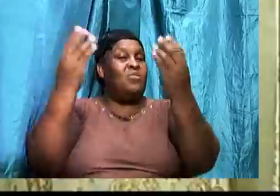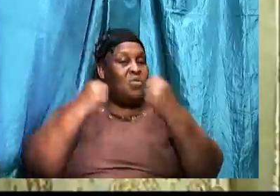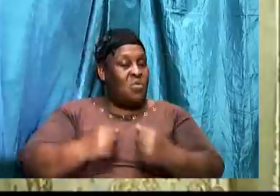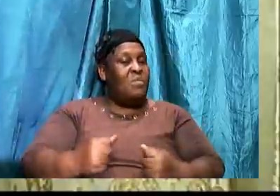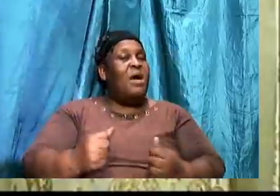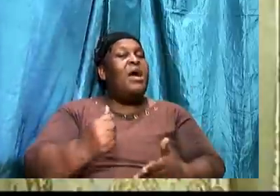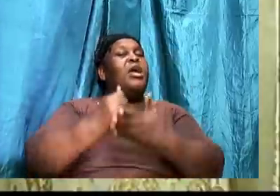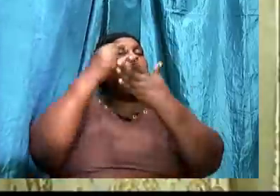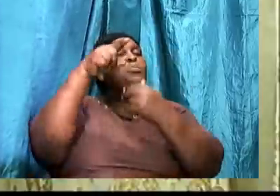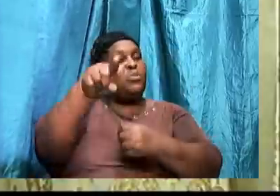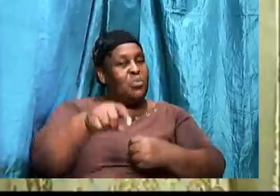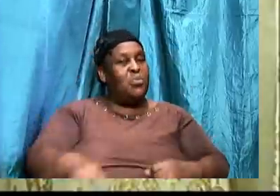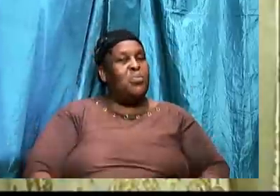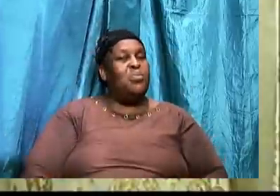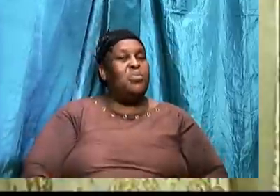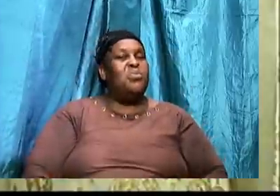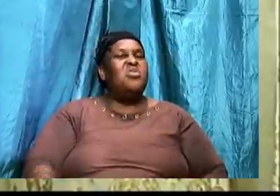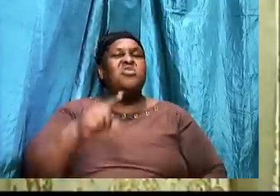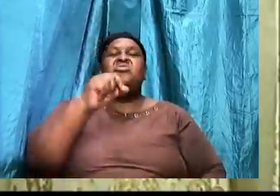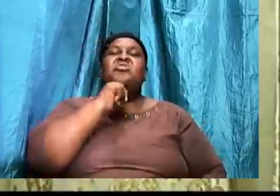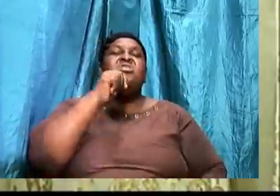time. You are not living upright.